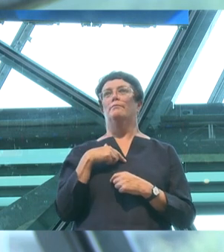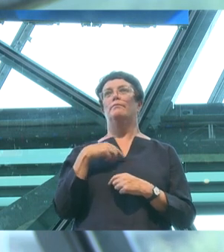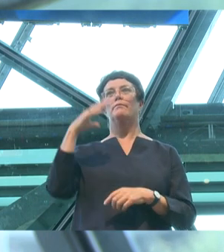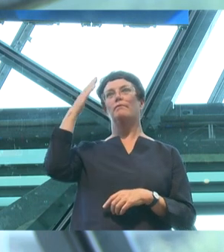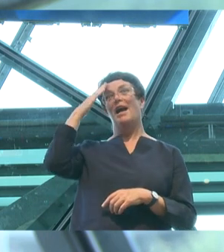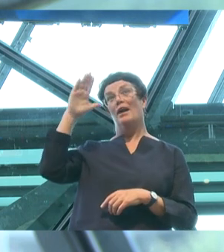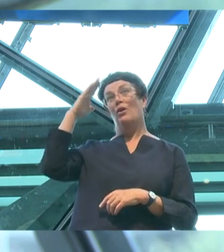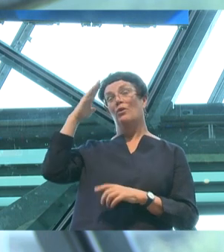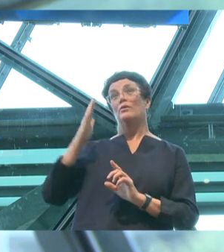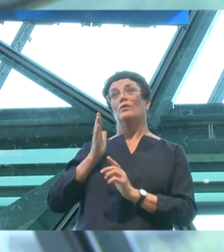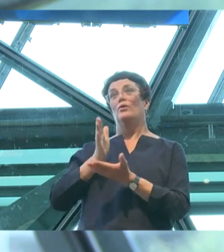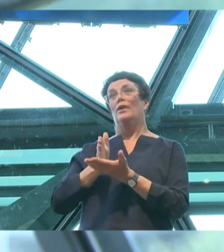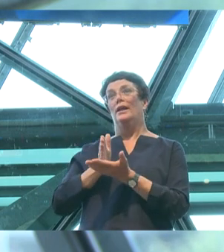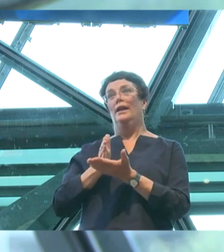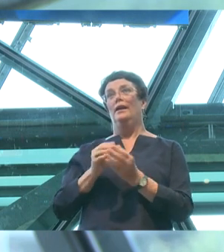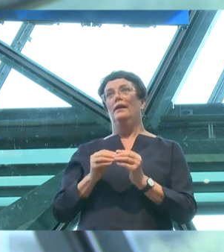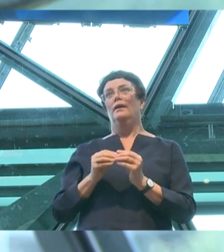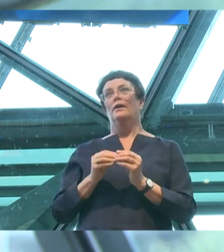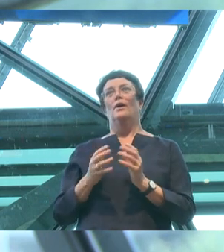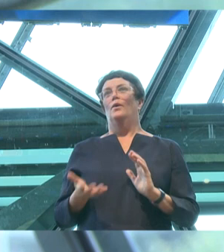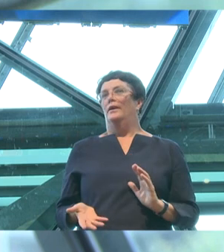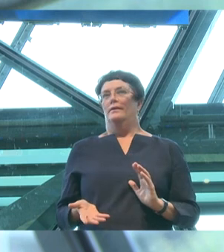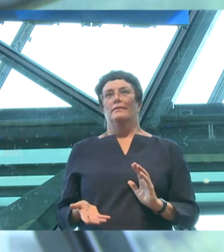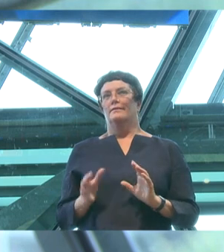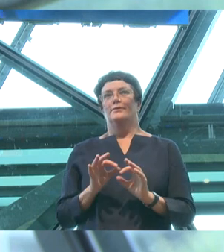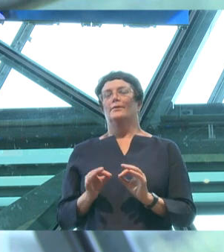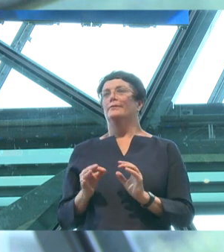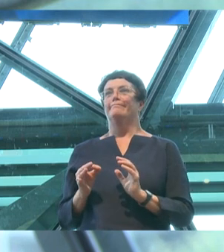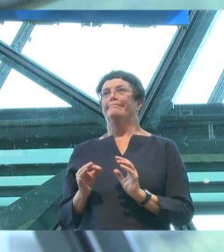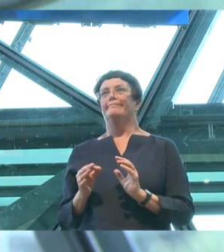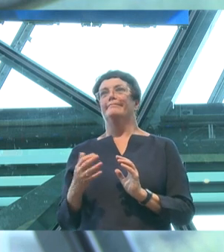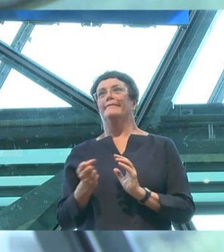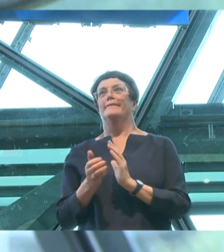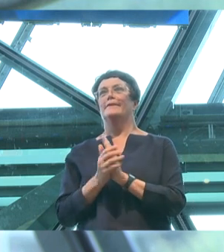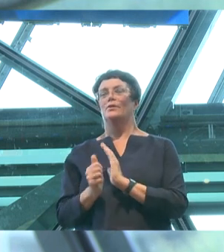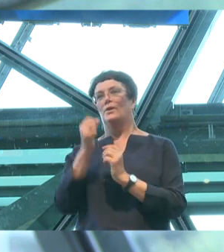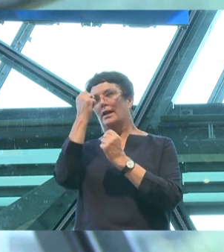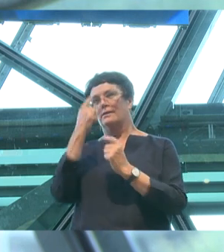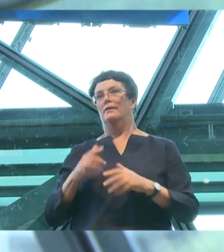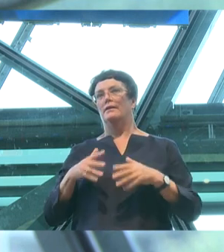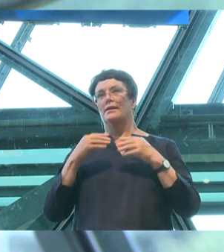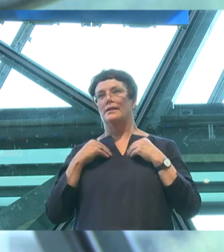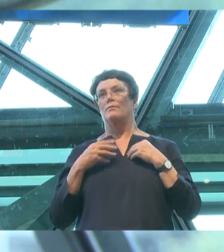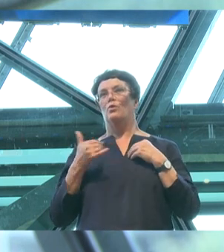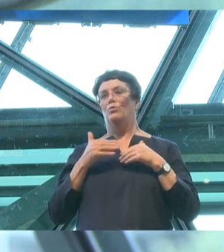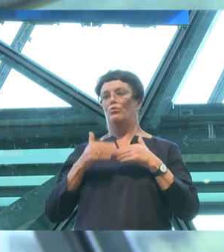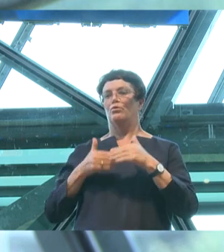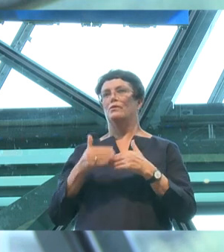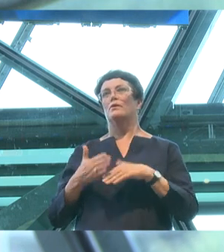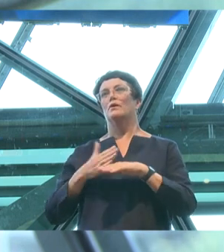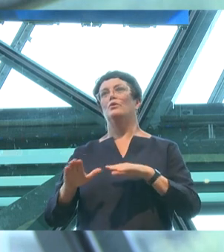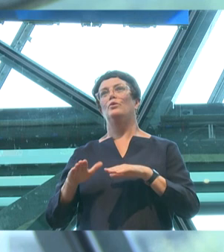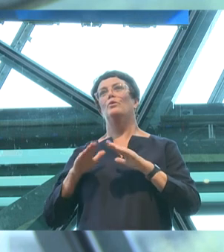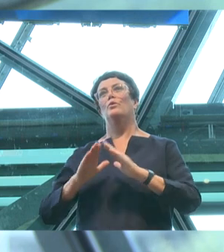not children, who are least equipped to understand, accept or process new realities about